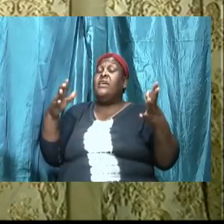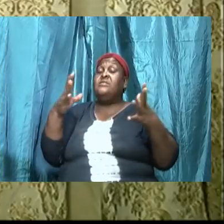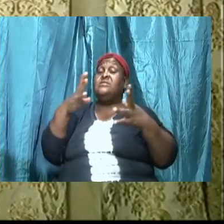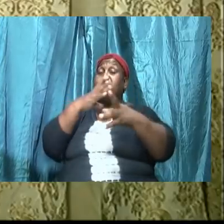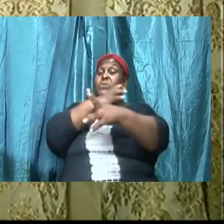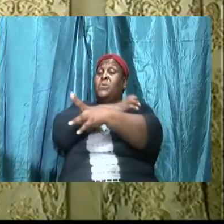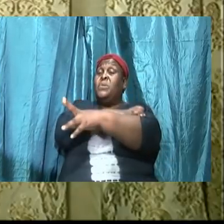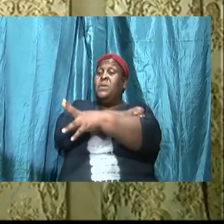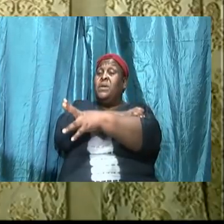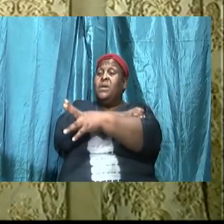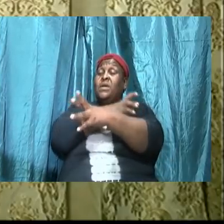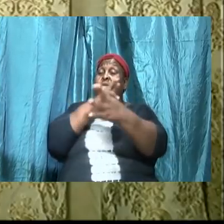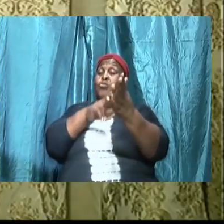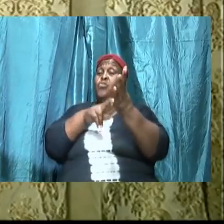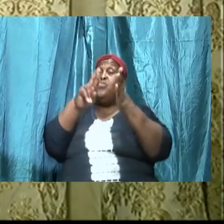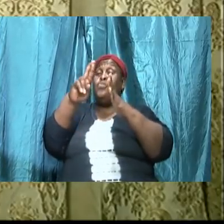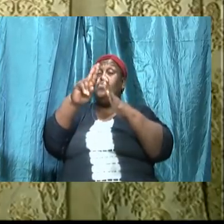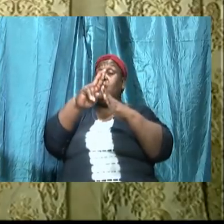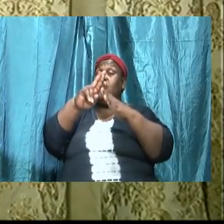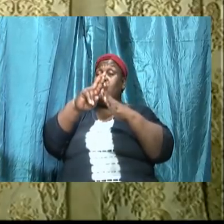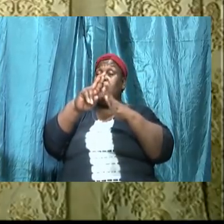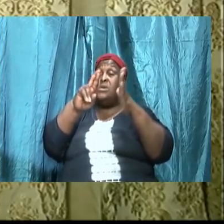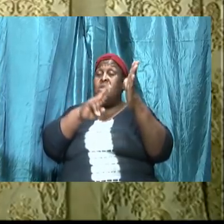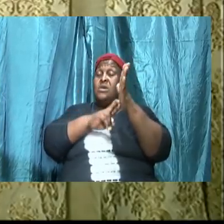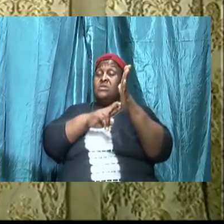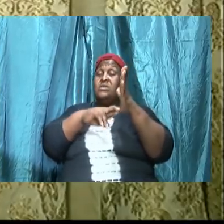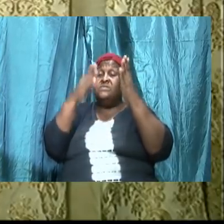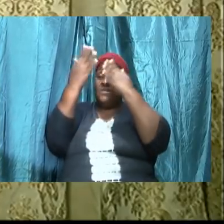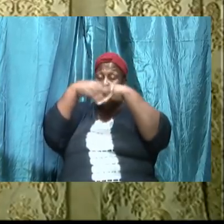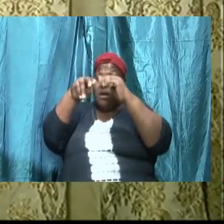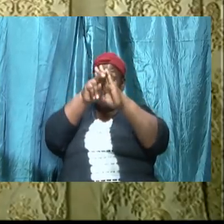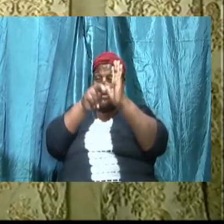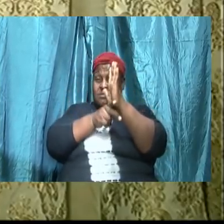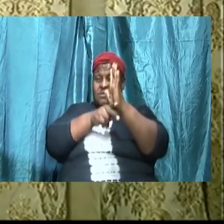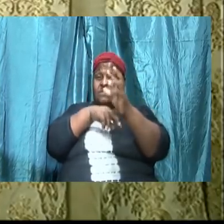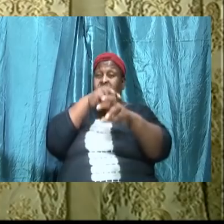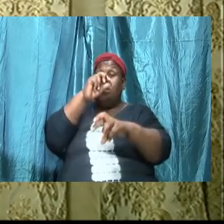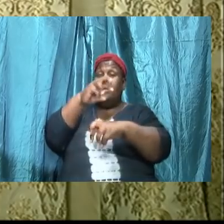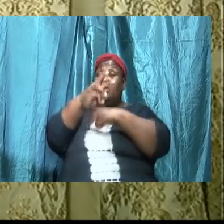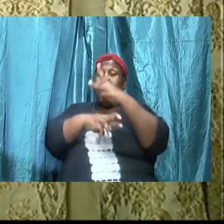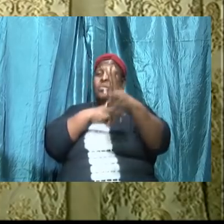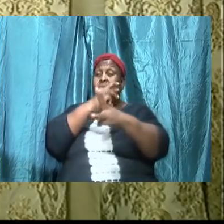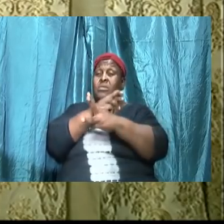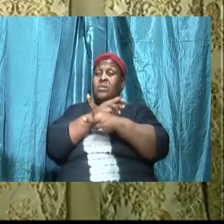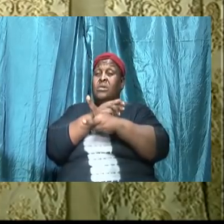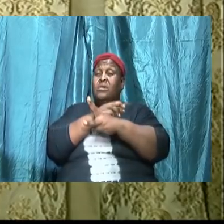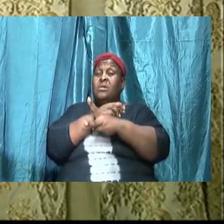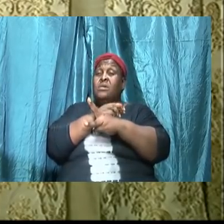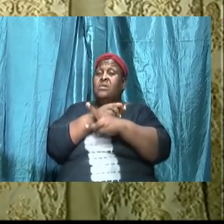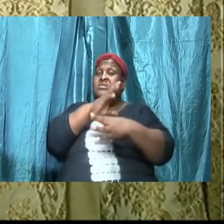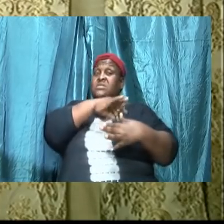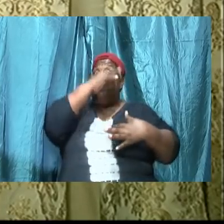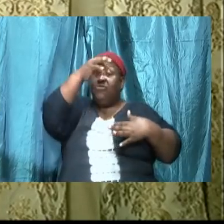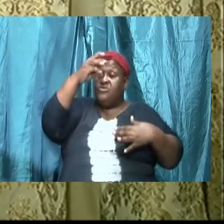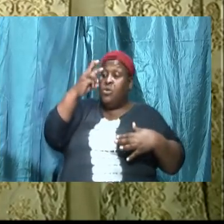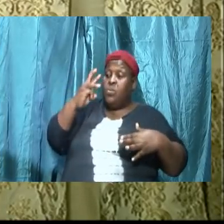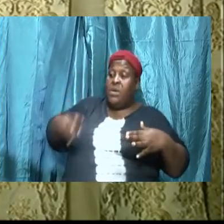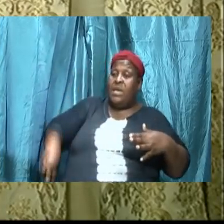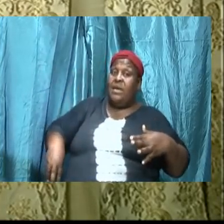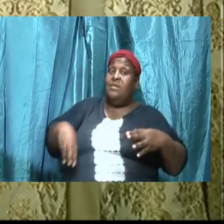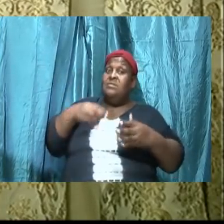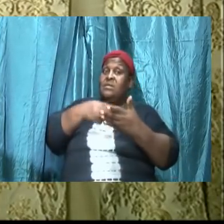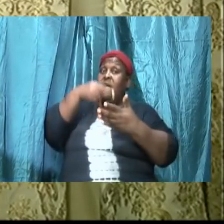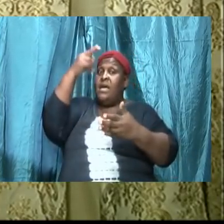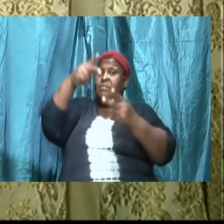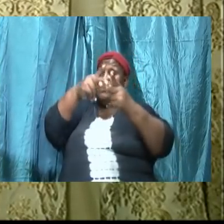against the rulers of the darkness of this world against spiritual wickedness in high places we know we wrestle against demonic